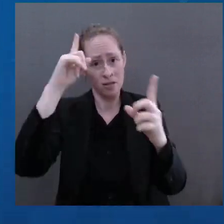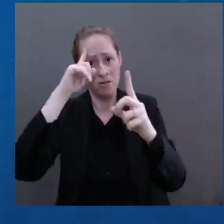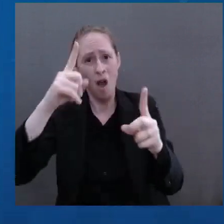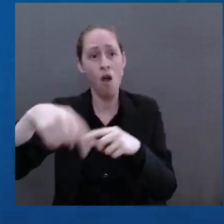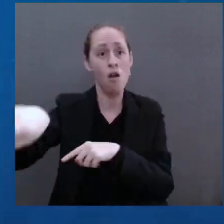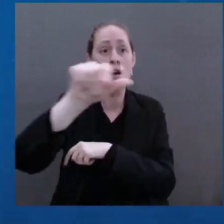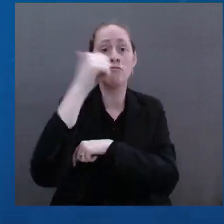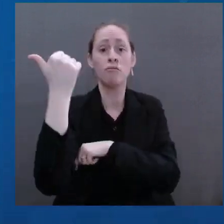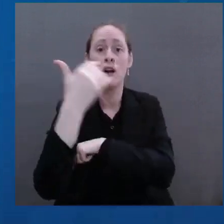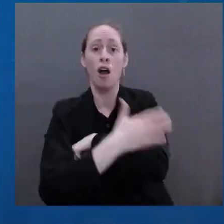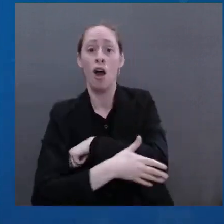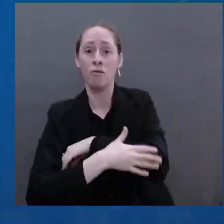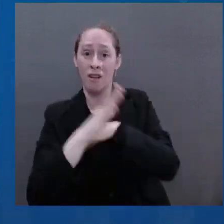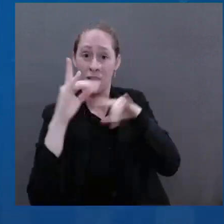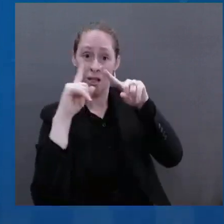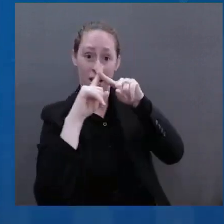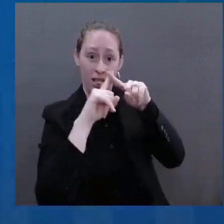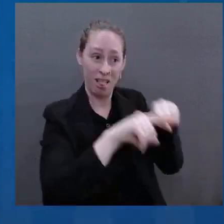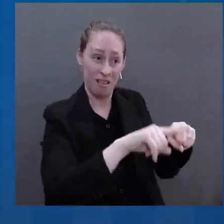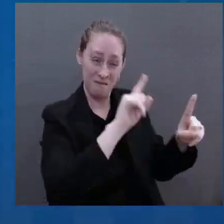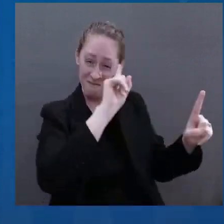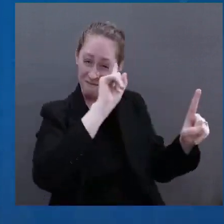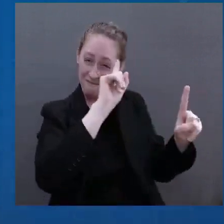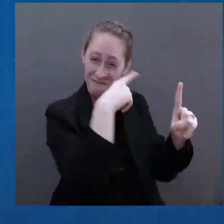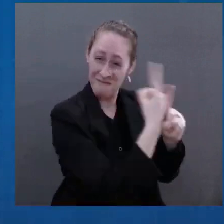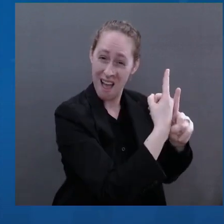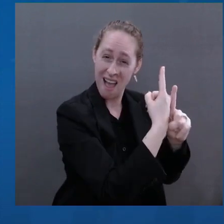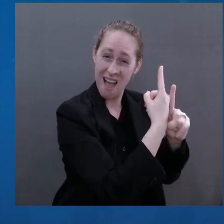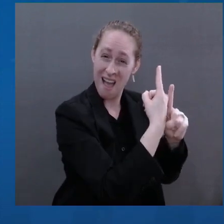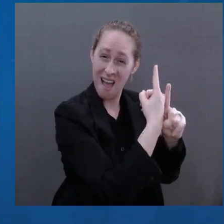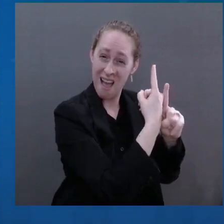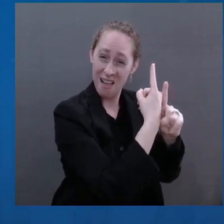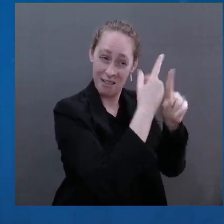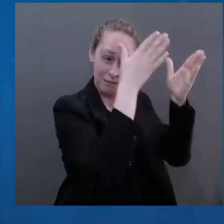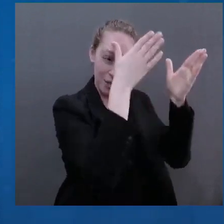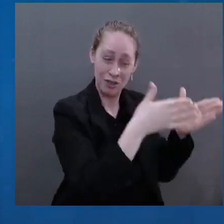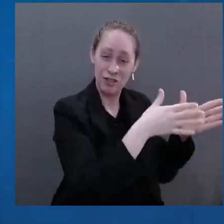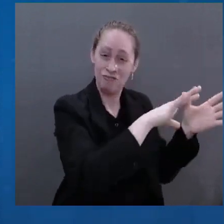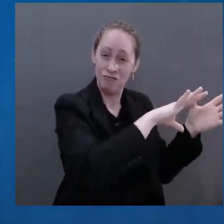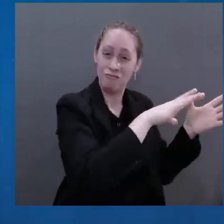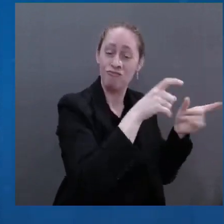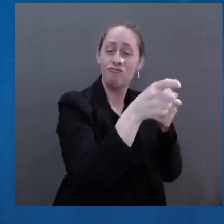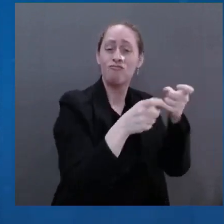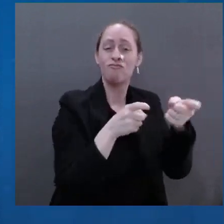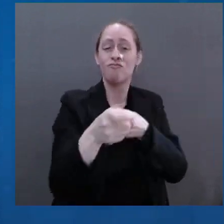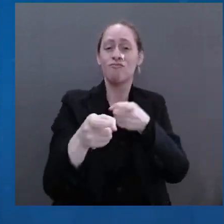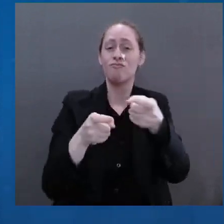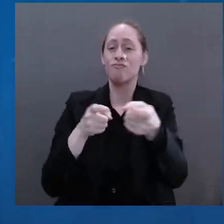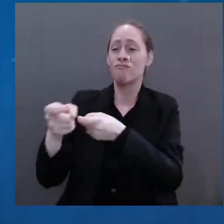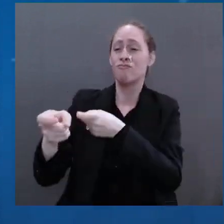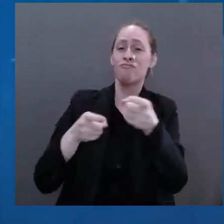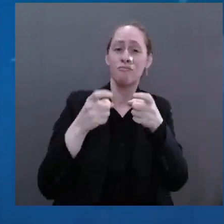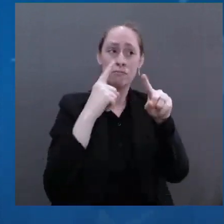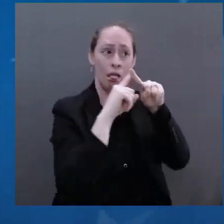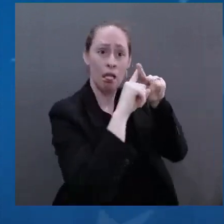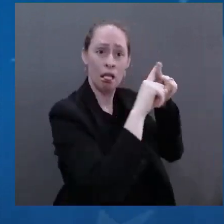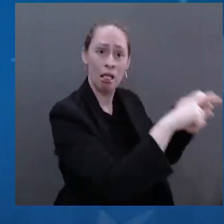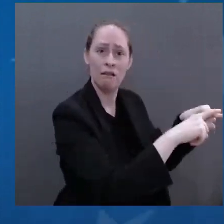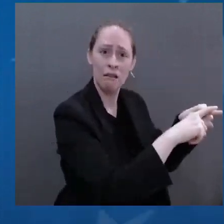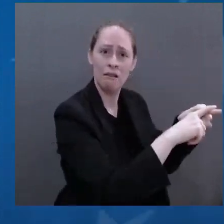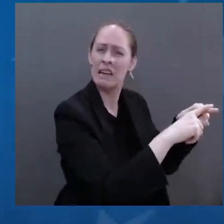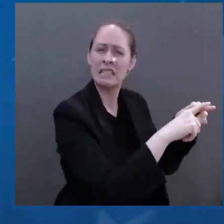must end. They must end. And second, we have to fight the corruption coming from the Kremlin